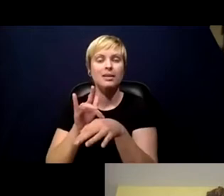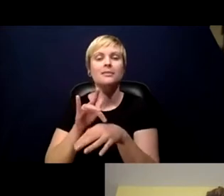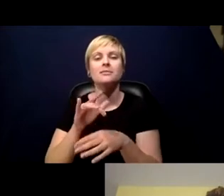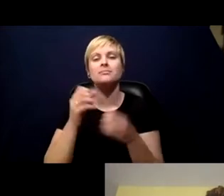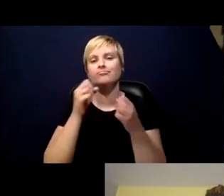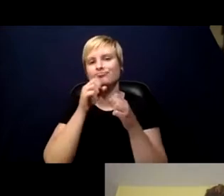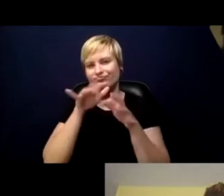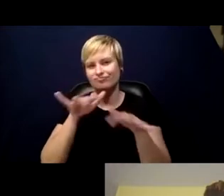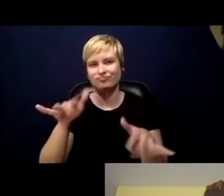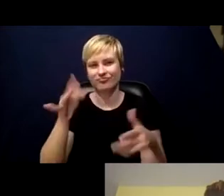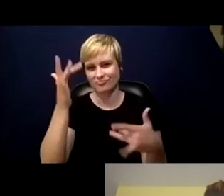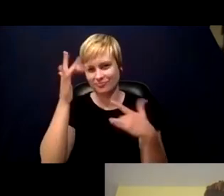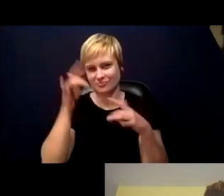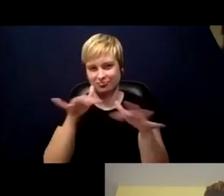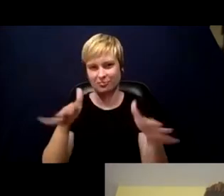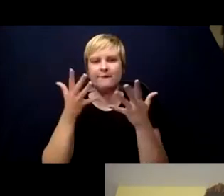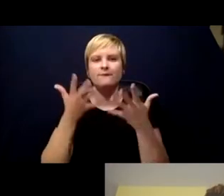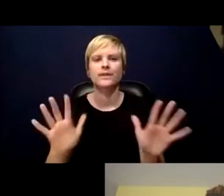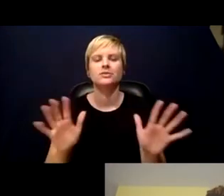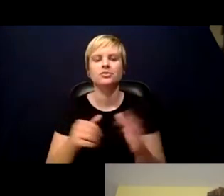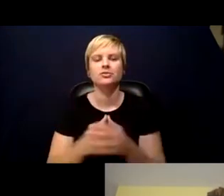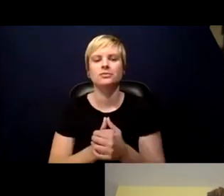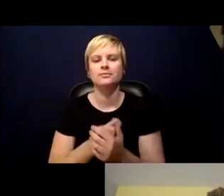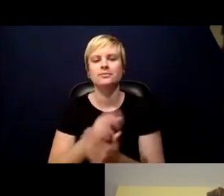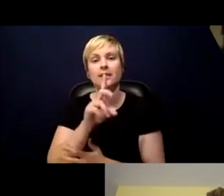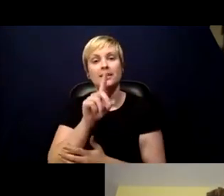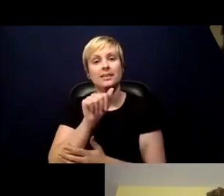Thank you. David, would you like to go next?